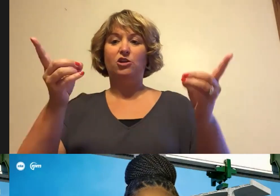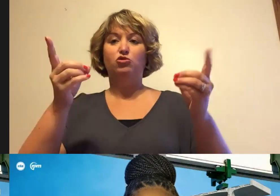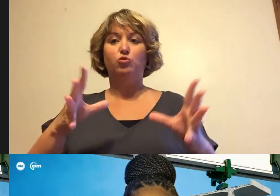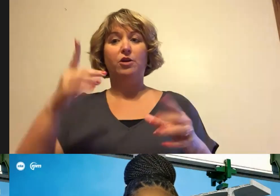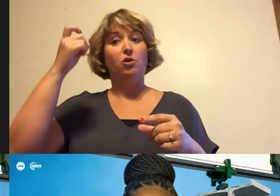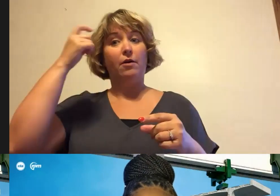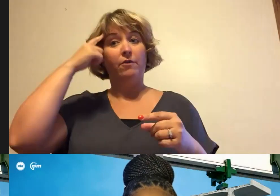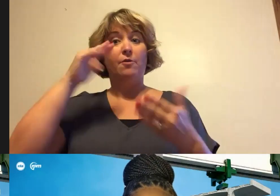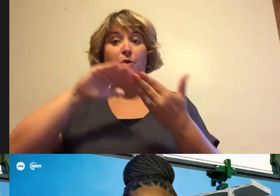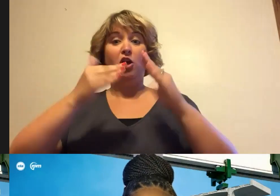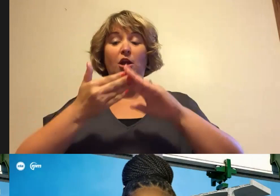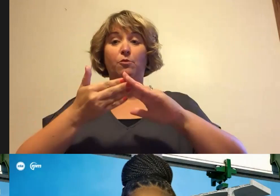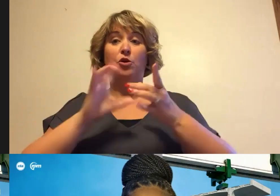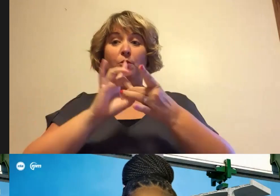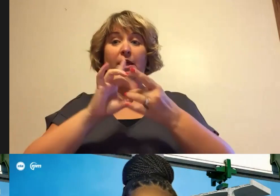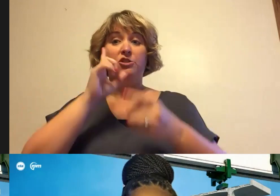Relations for CTA.